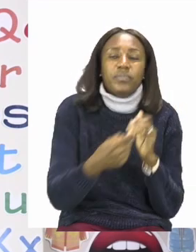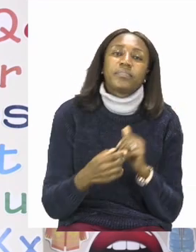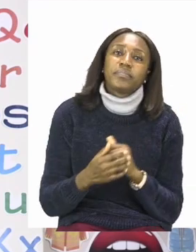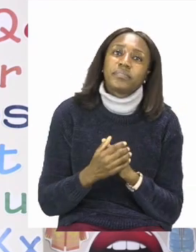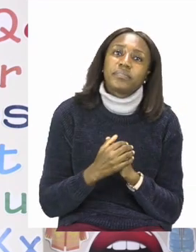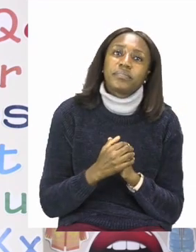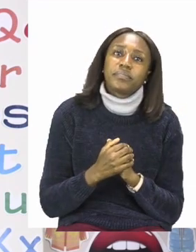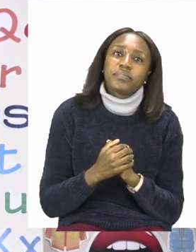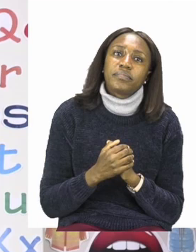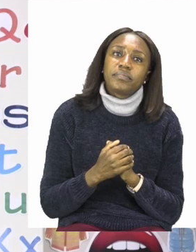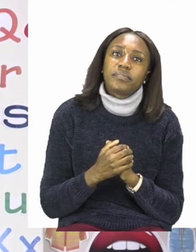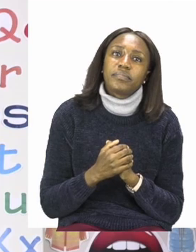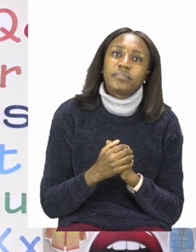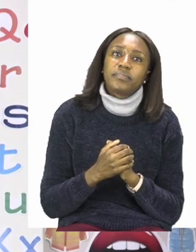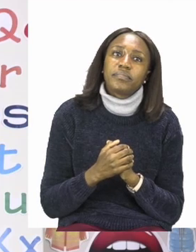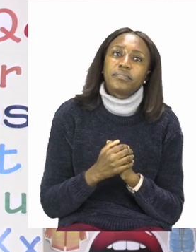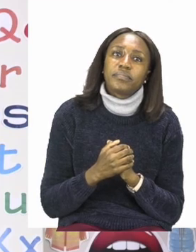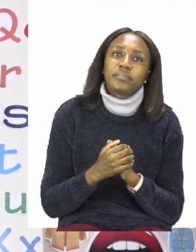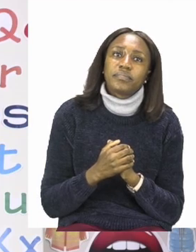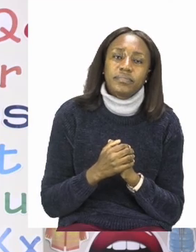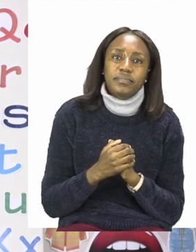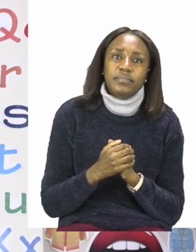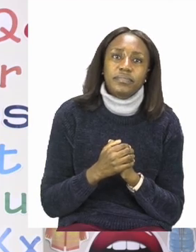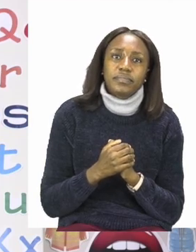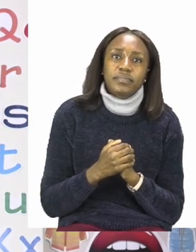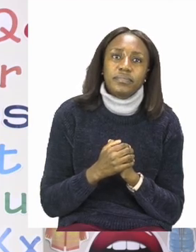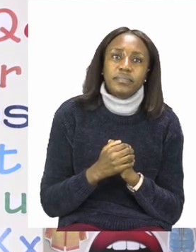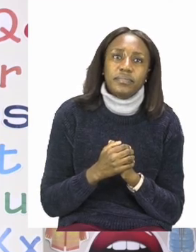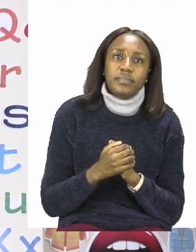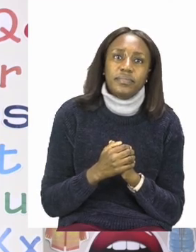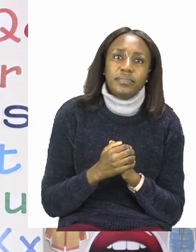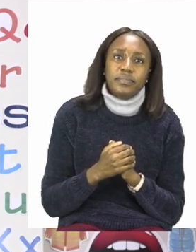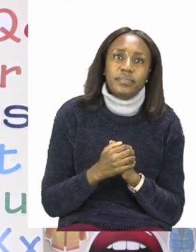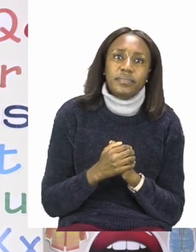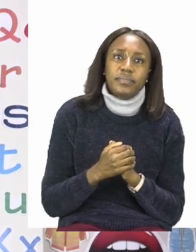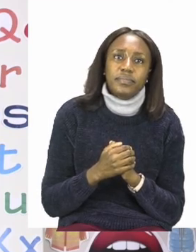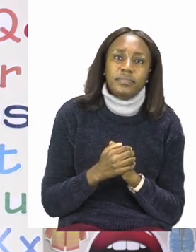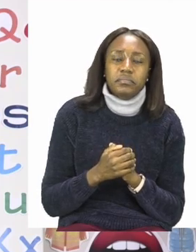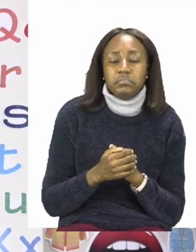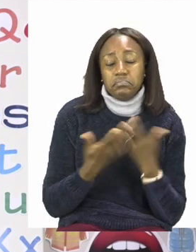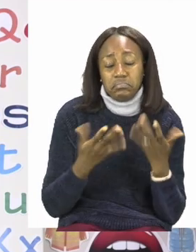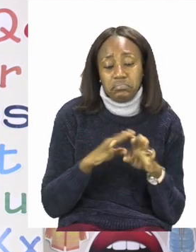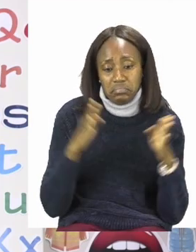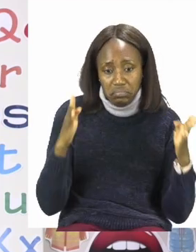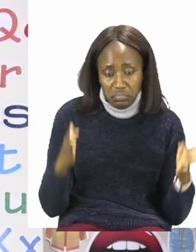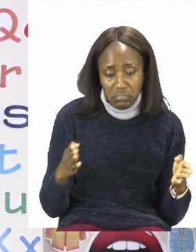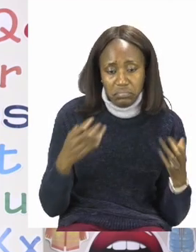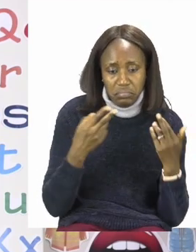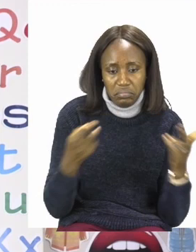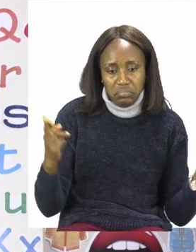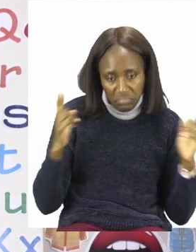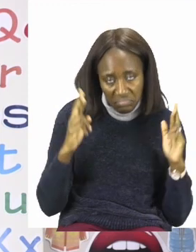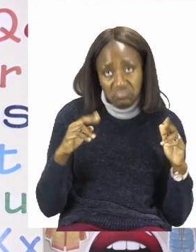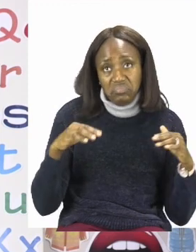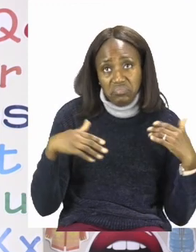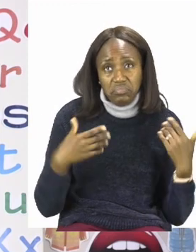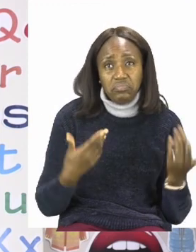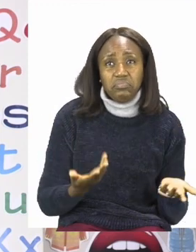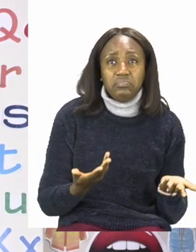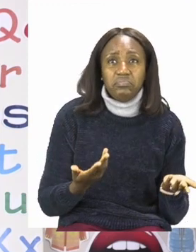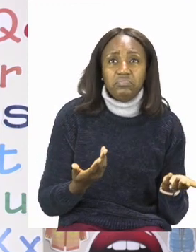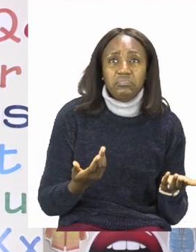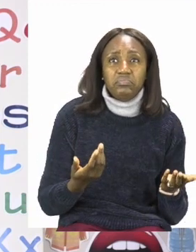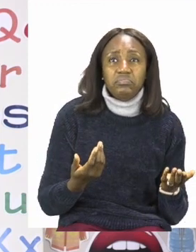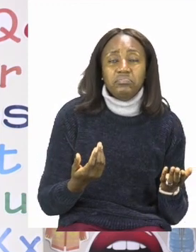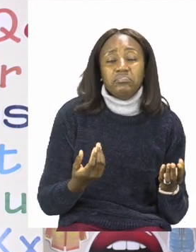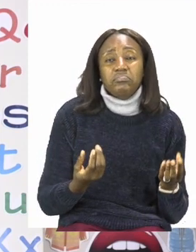and then you can measure any kind of table. You can measure the table in your room if you have one or the